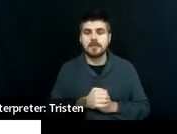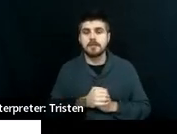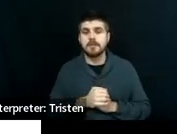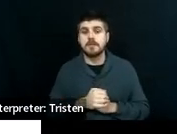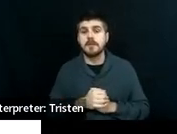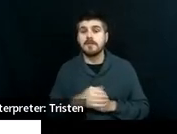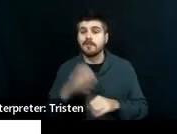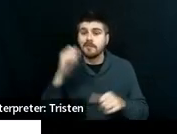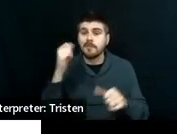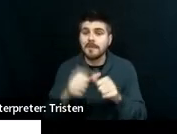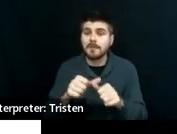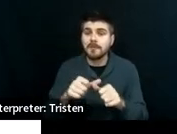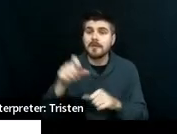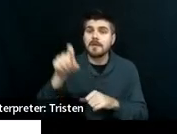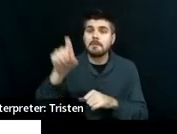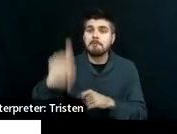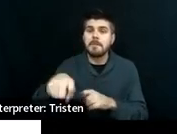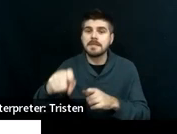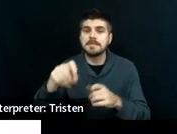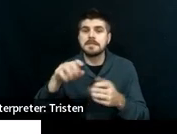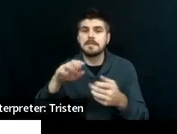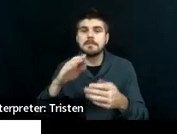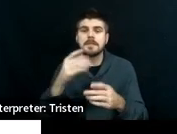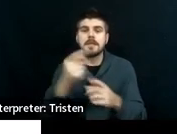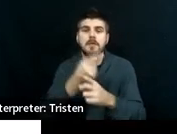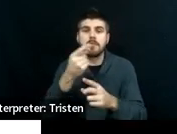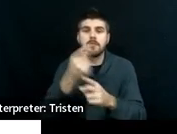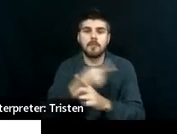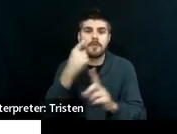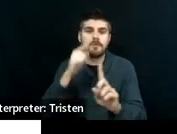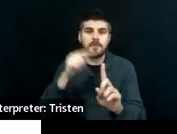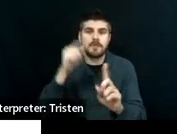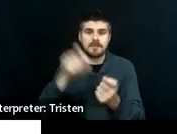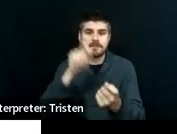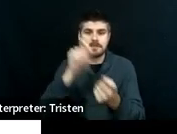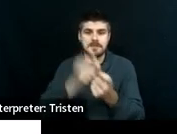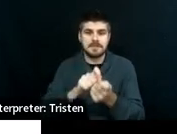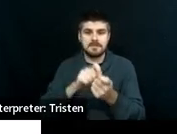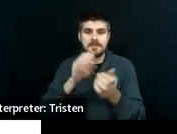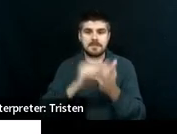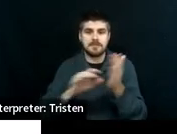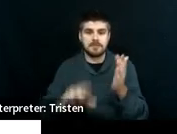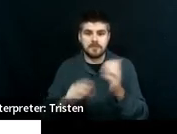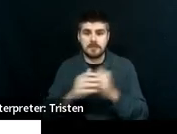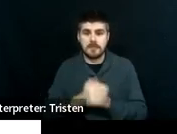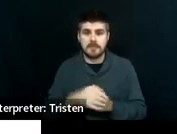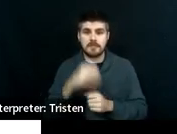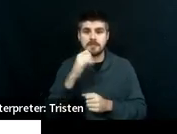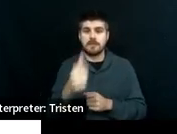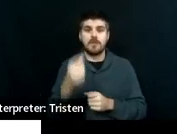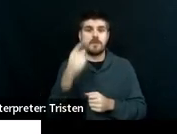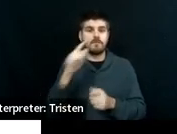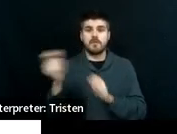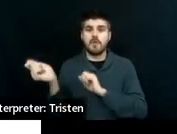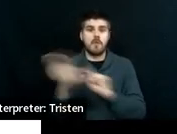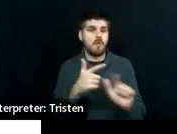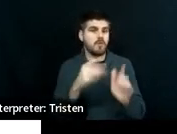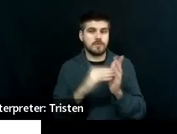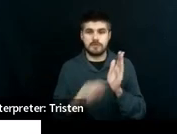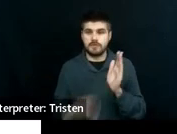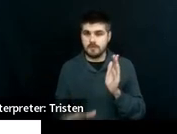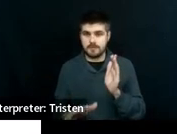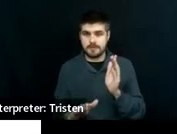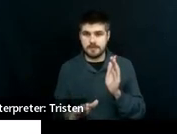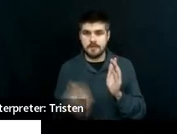it must be appropriate for that individual student. We're not doing it for all students. We are looking for